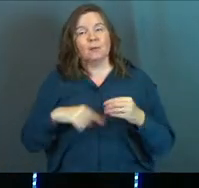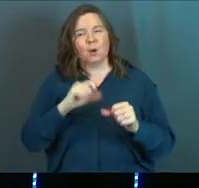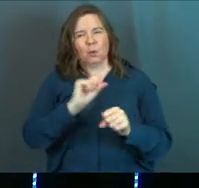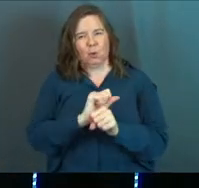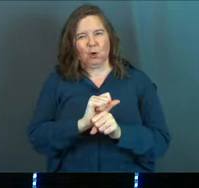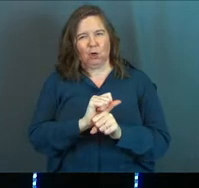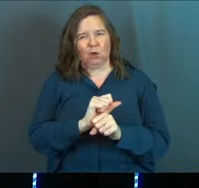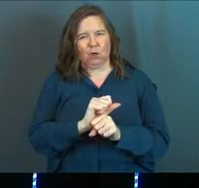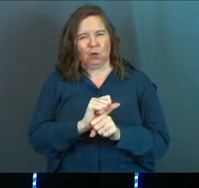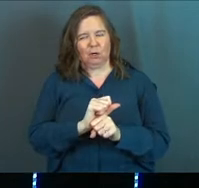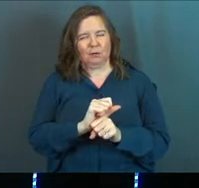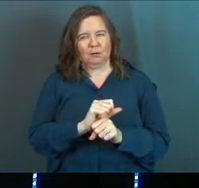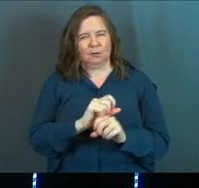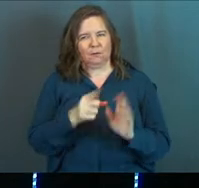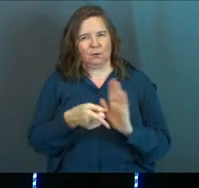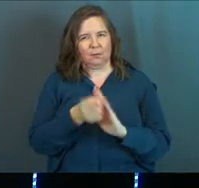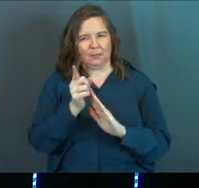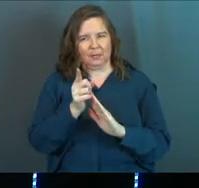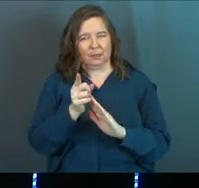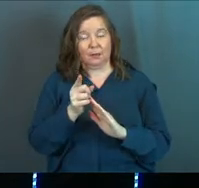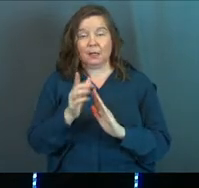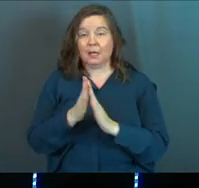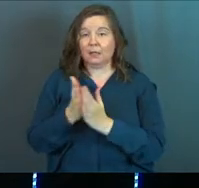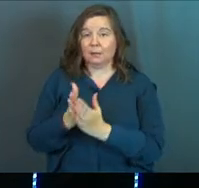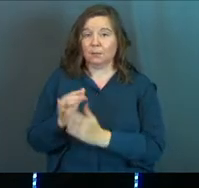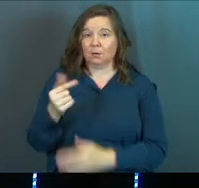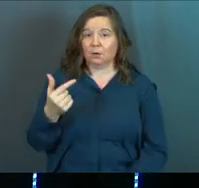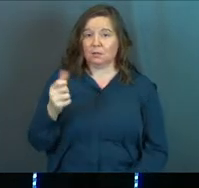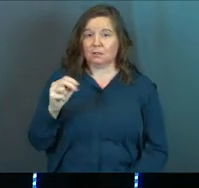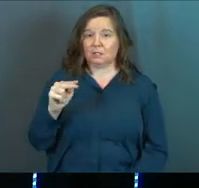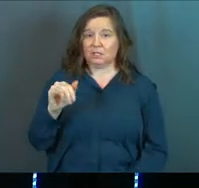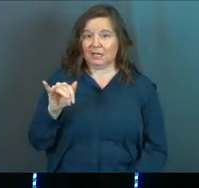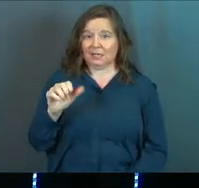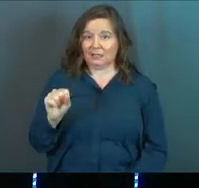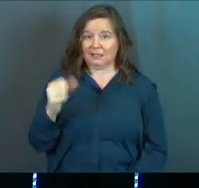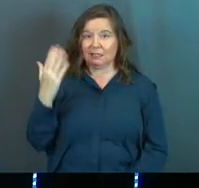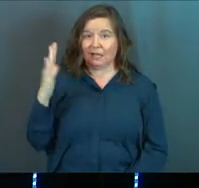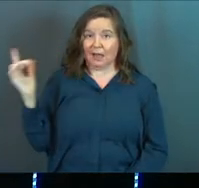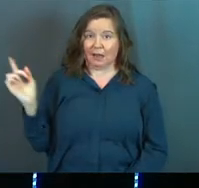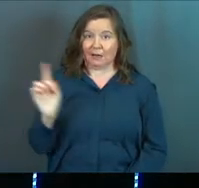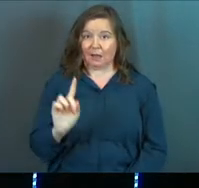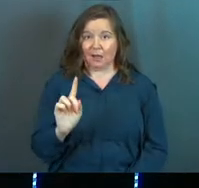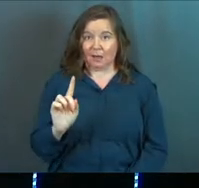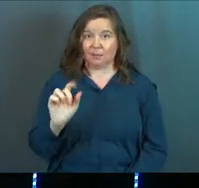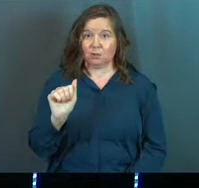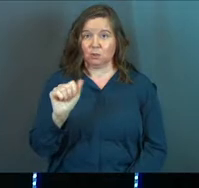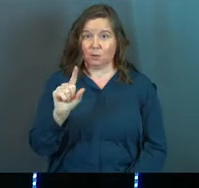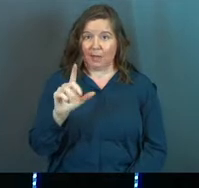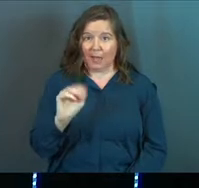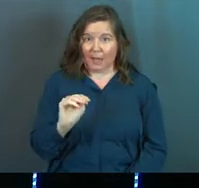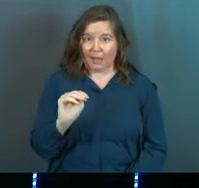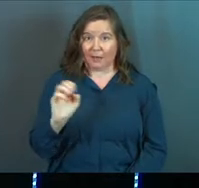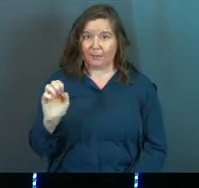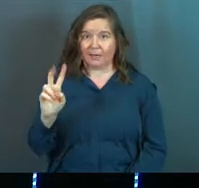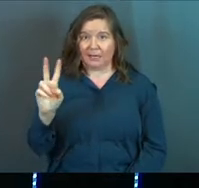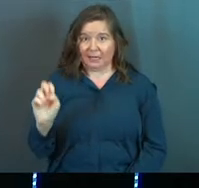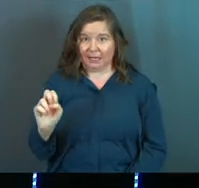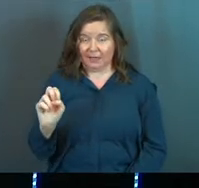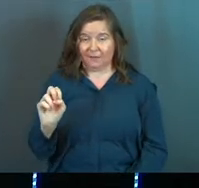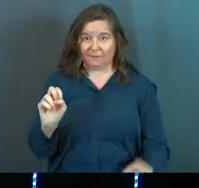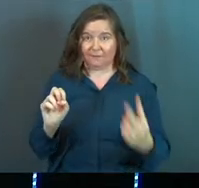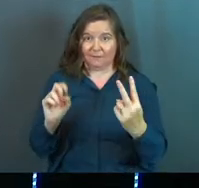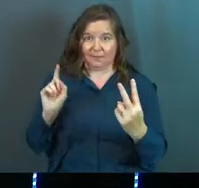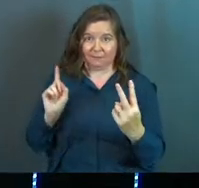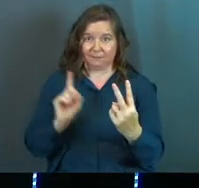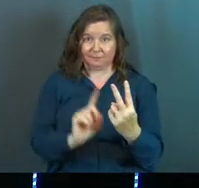about work for just a second. In the book of Genesis, God comes to Adam and Eve. And you might remember this passage, chapter 2,